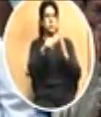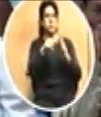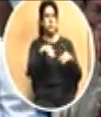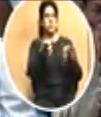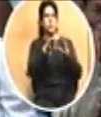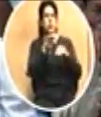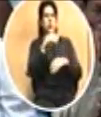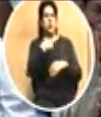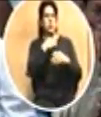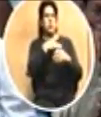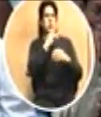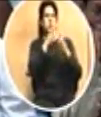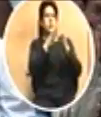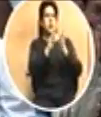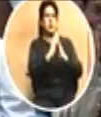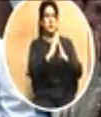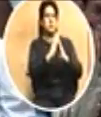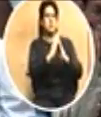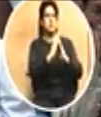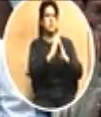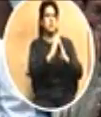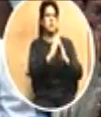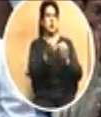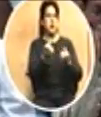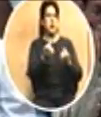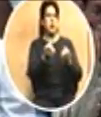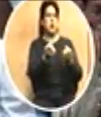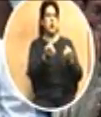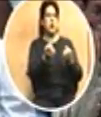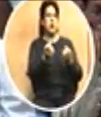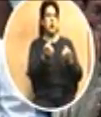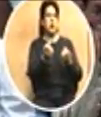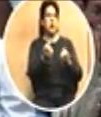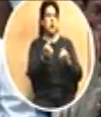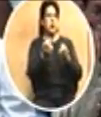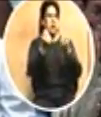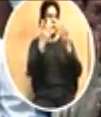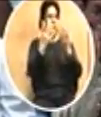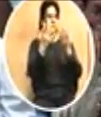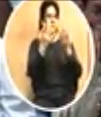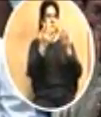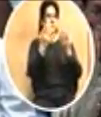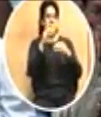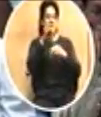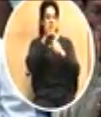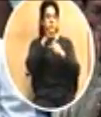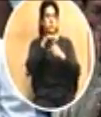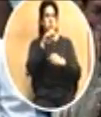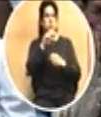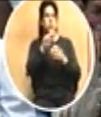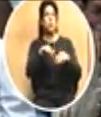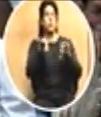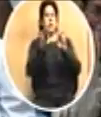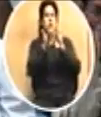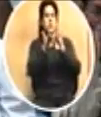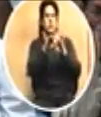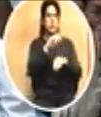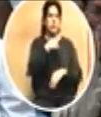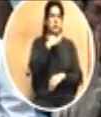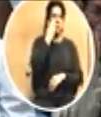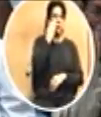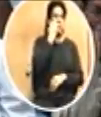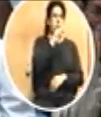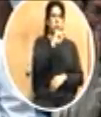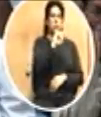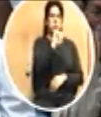I want to ask you how much is a vote worth? I know the mayor is